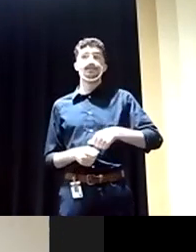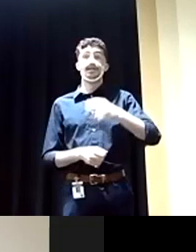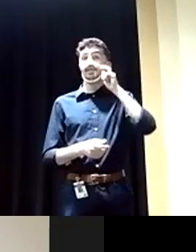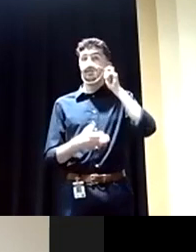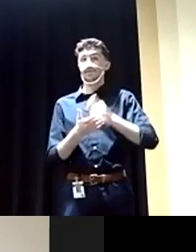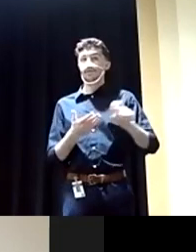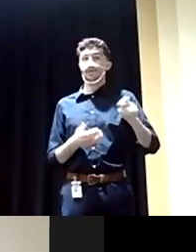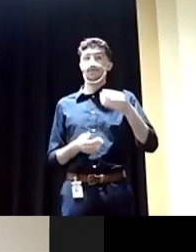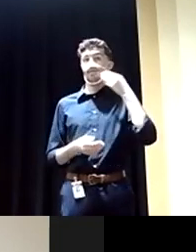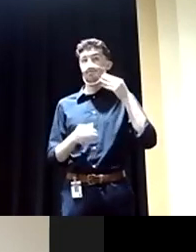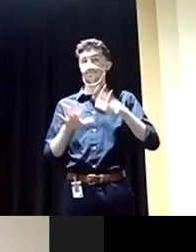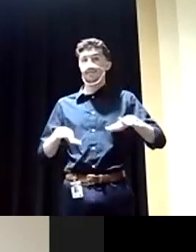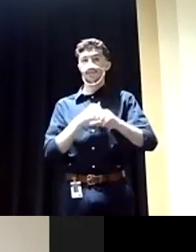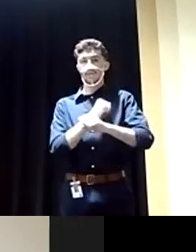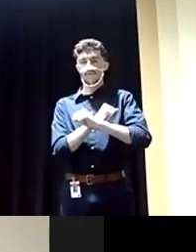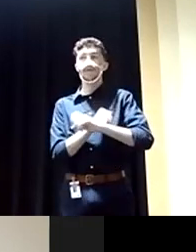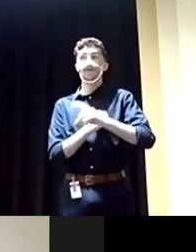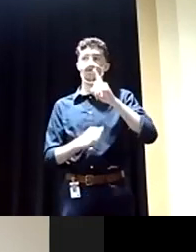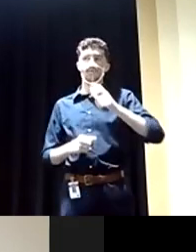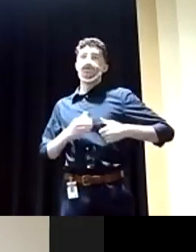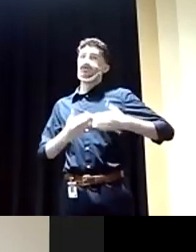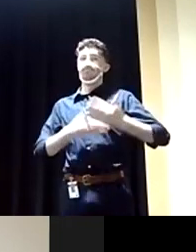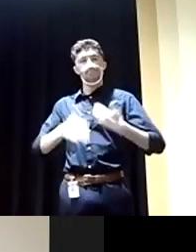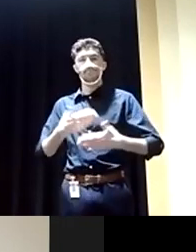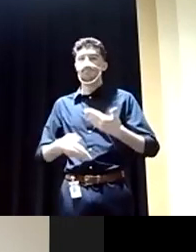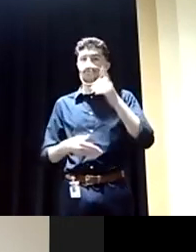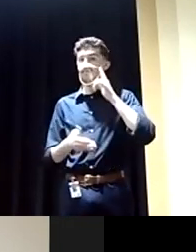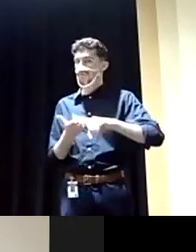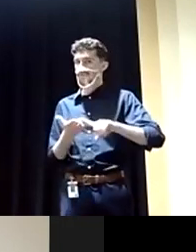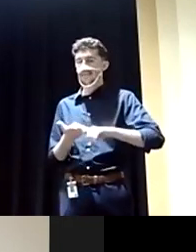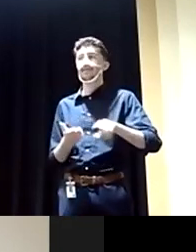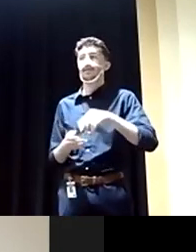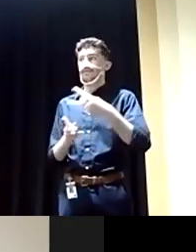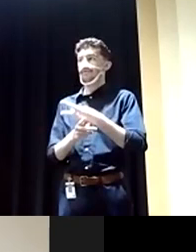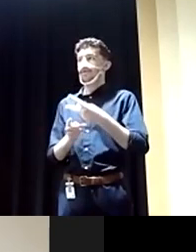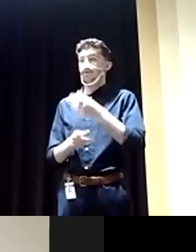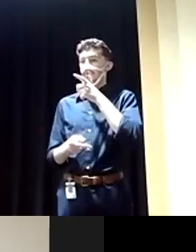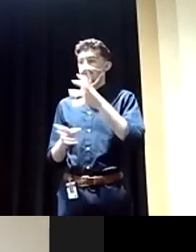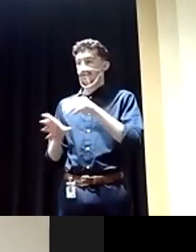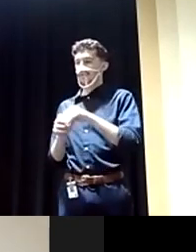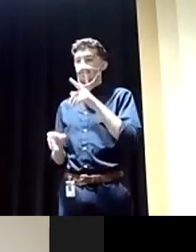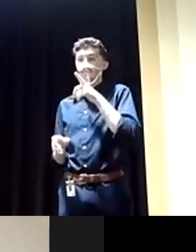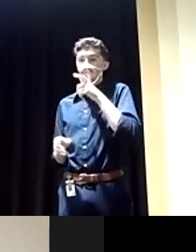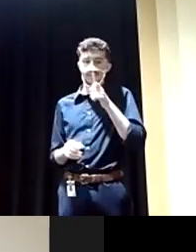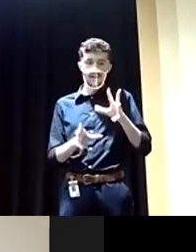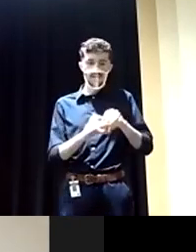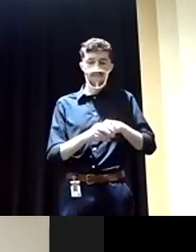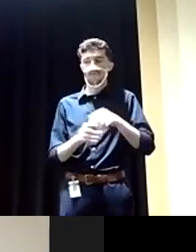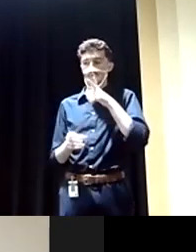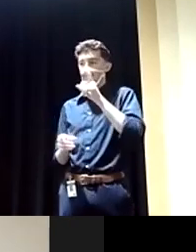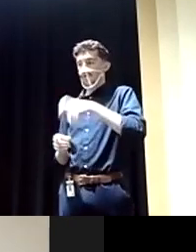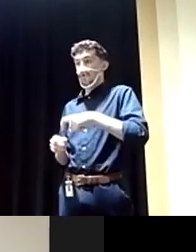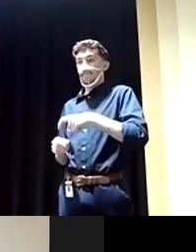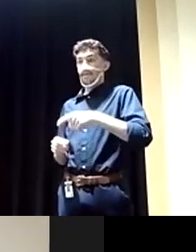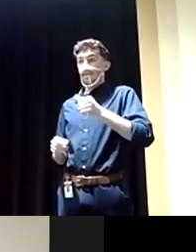moved quickly to investigate this and to make sure that folks were involved or held accountable to the fullest extent of the